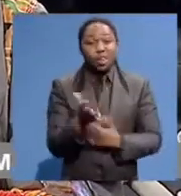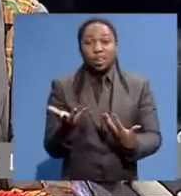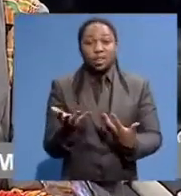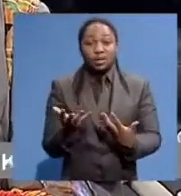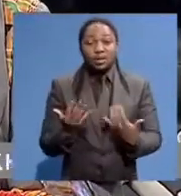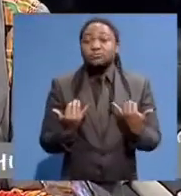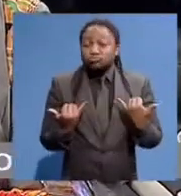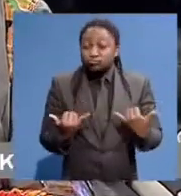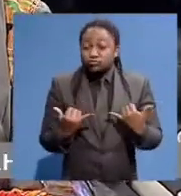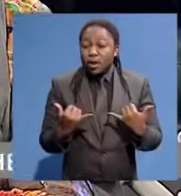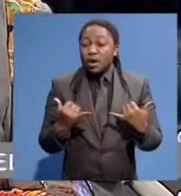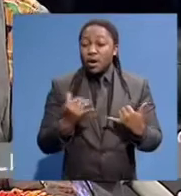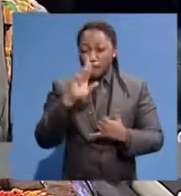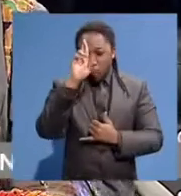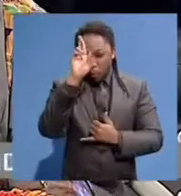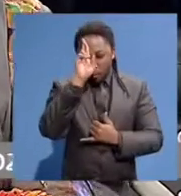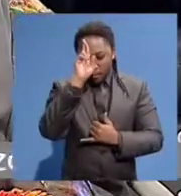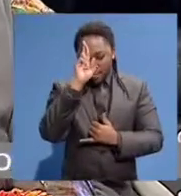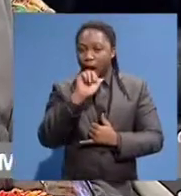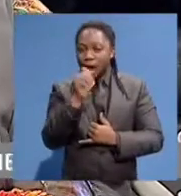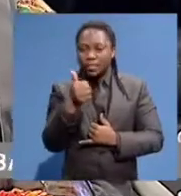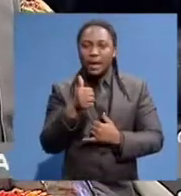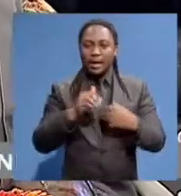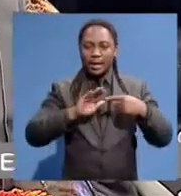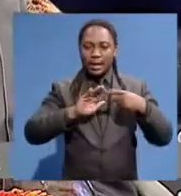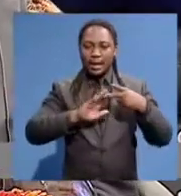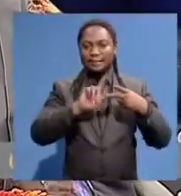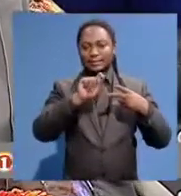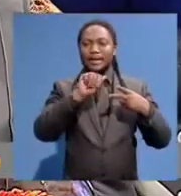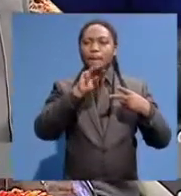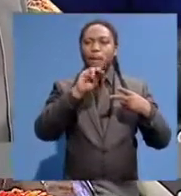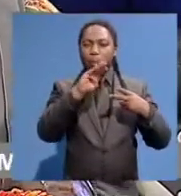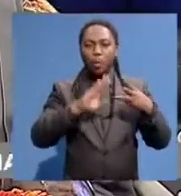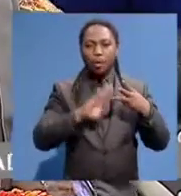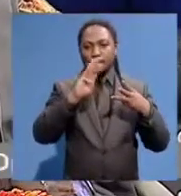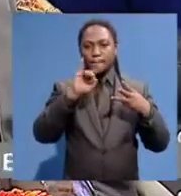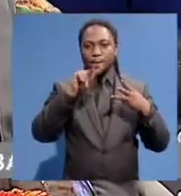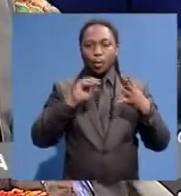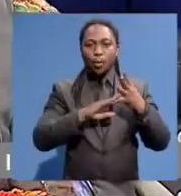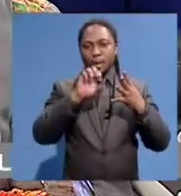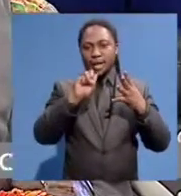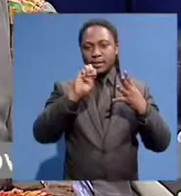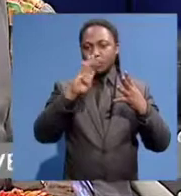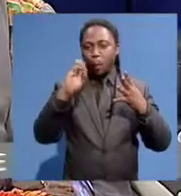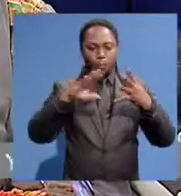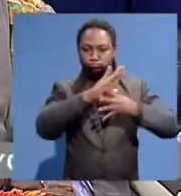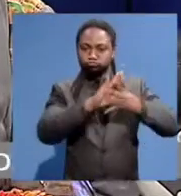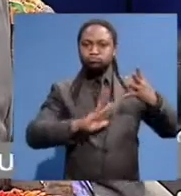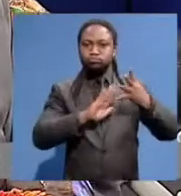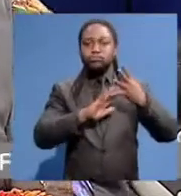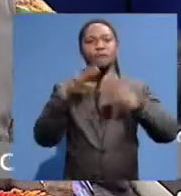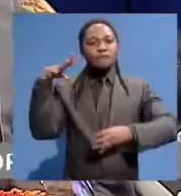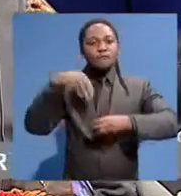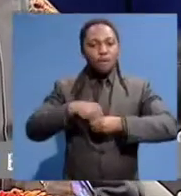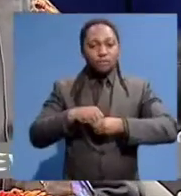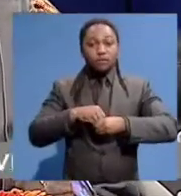also to remember that there were people like Oliver Tambo, there were people like Steve Beek, or there were people like Robert Subuka that contributed to the kind of country that